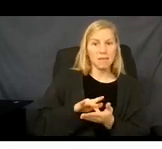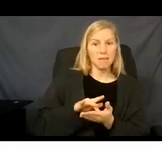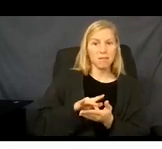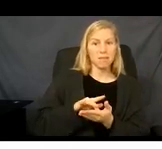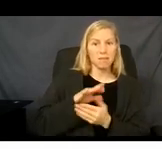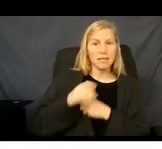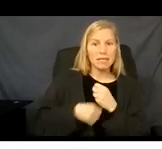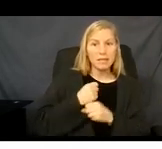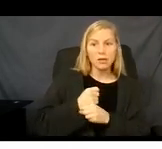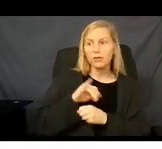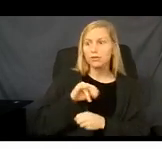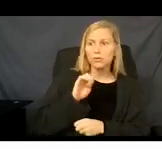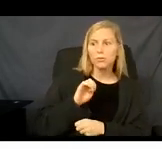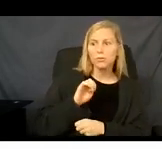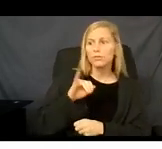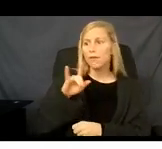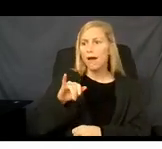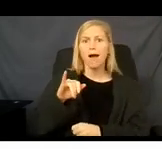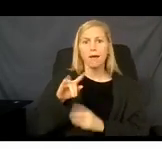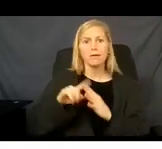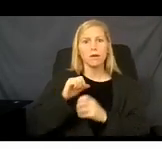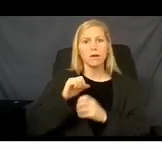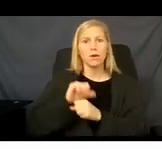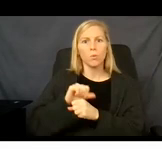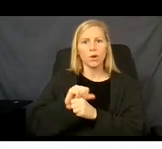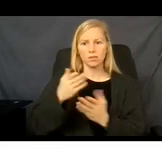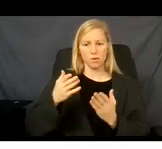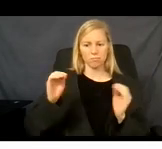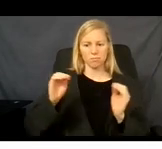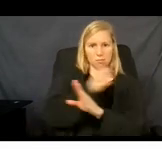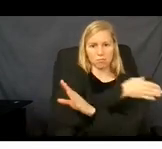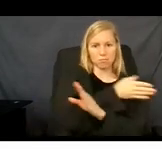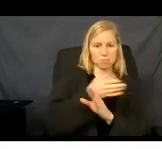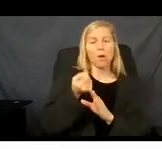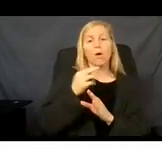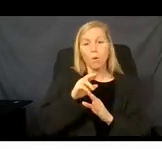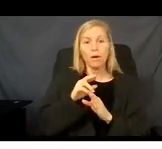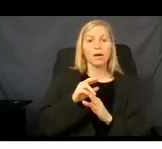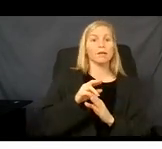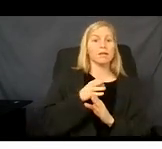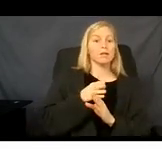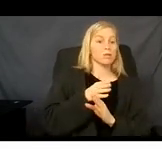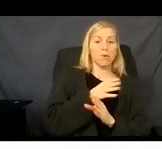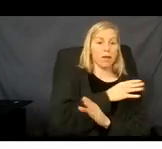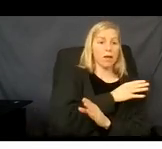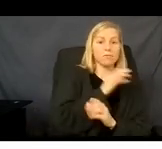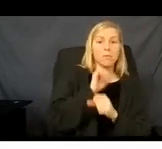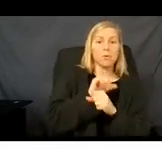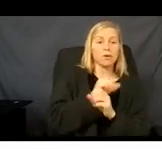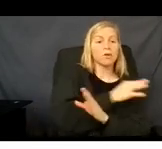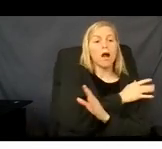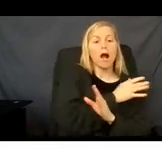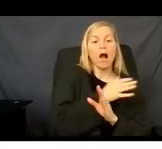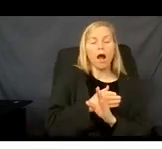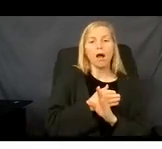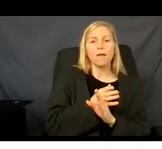in the middle of the year. For those type of people, there is the